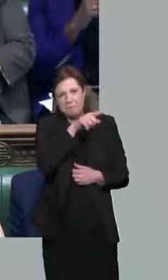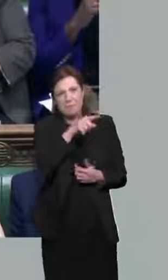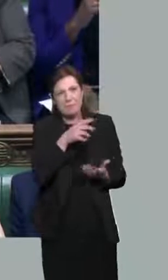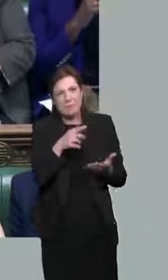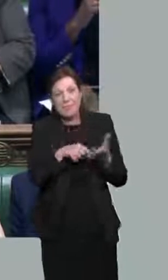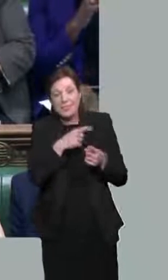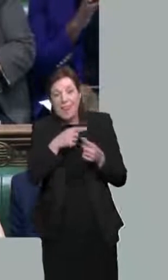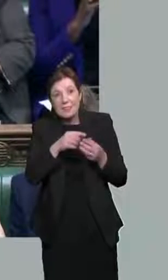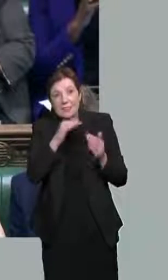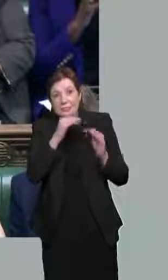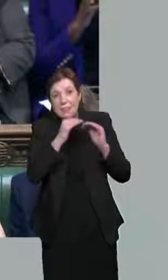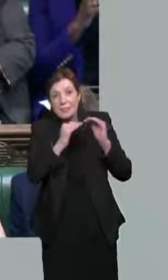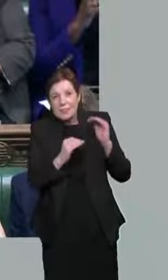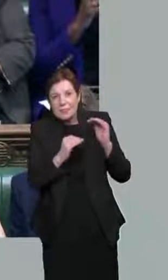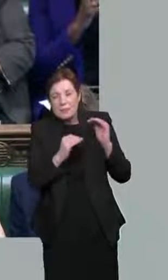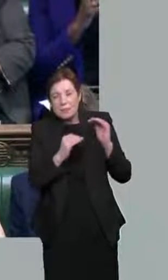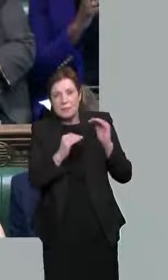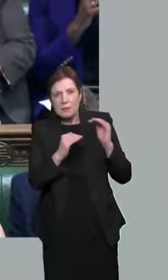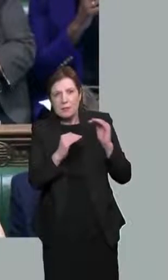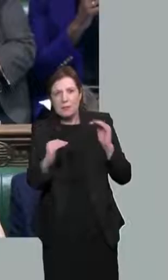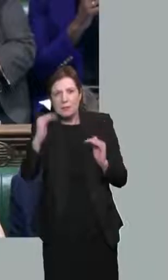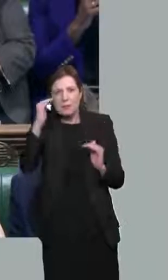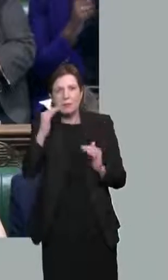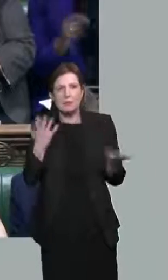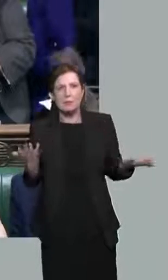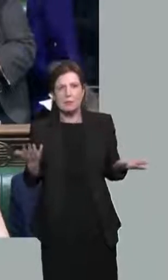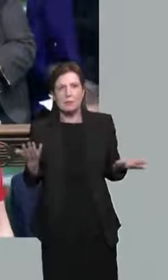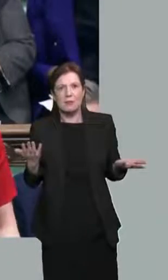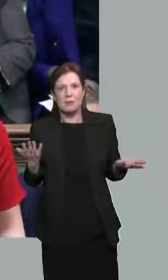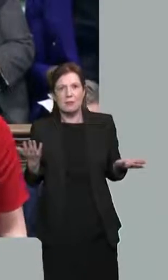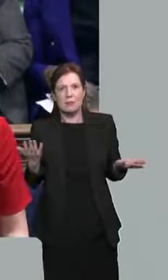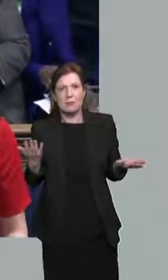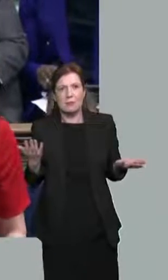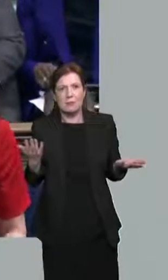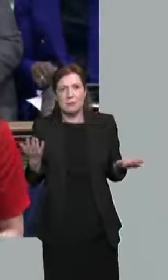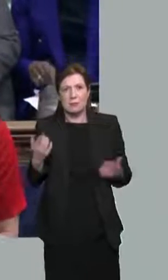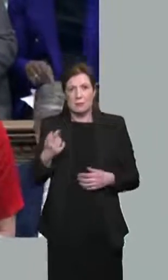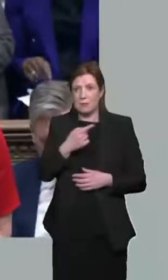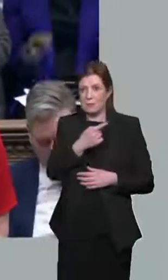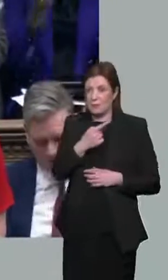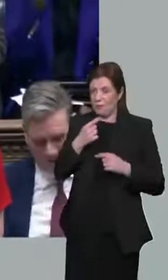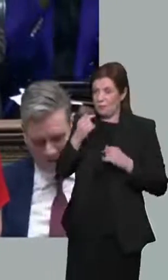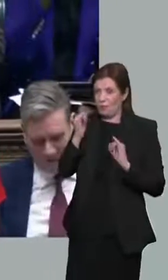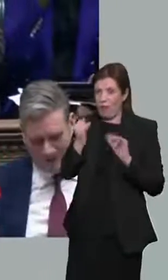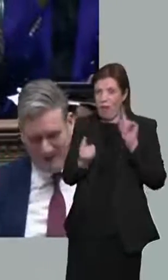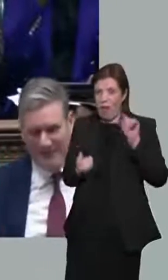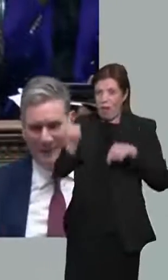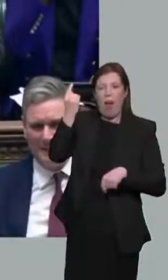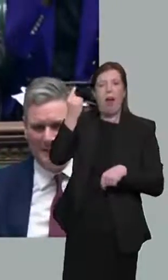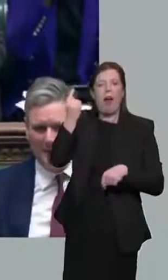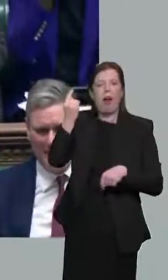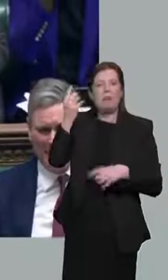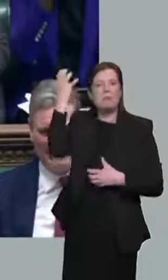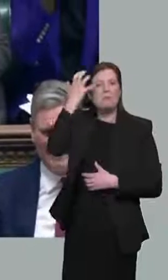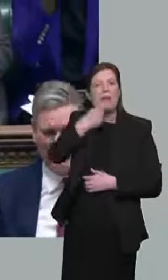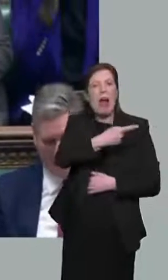lower taxes mean higher taxes? Has down really become the new up? The Chancellor